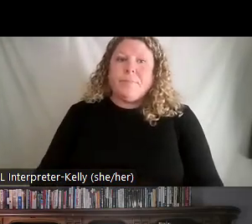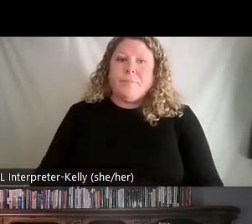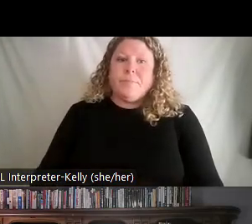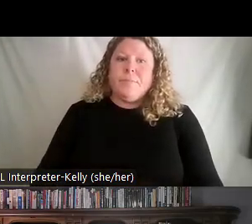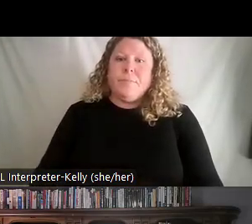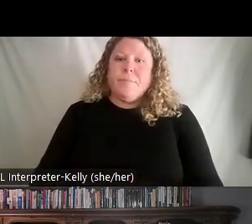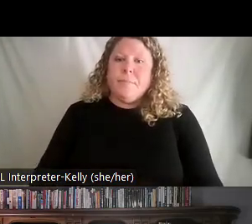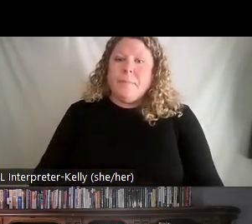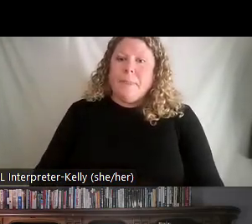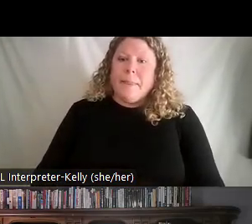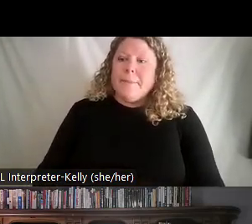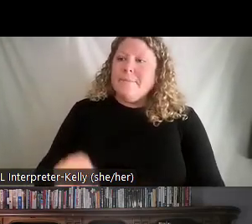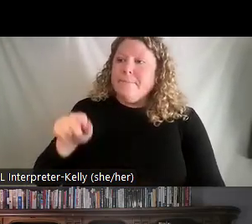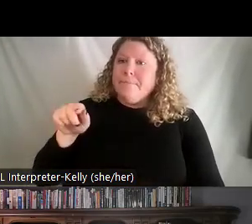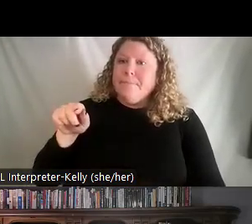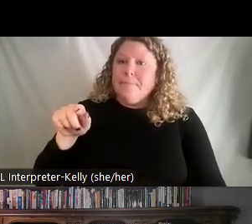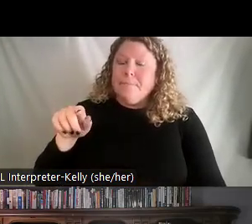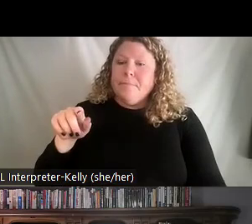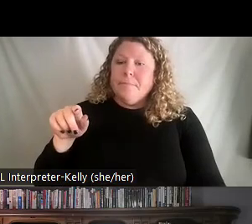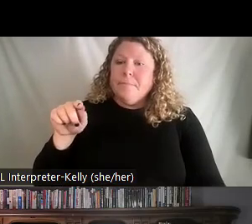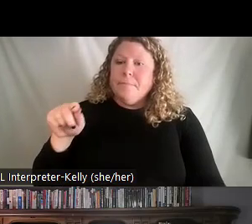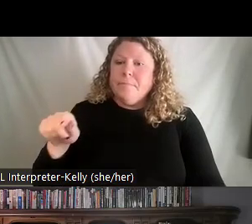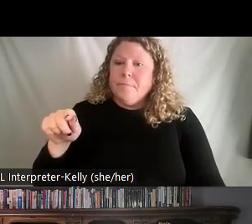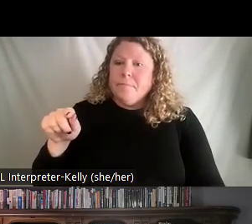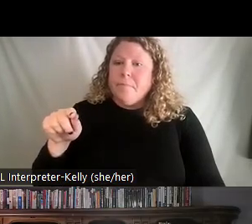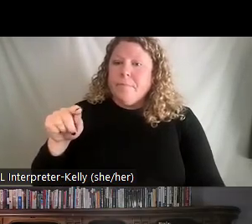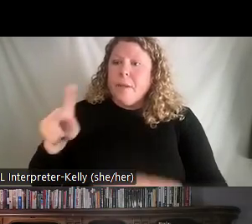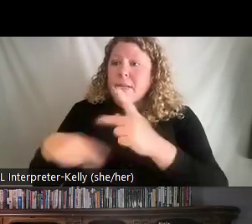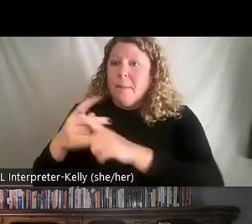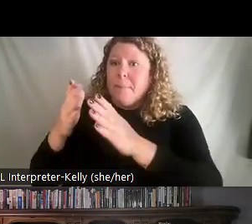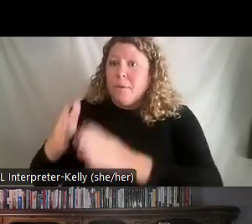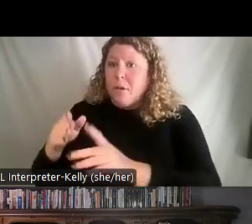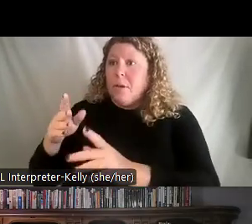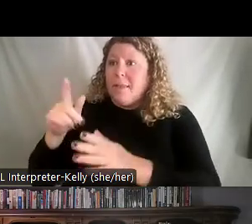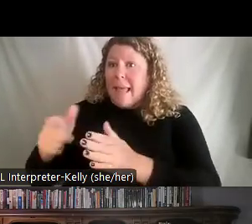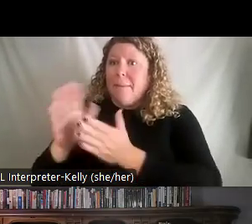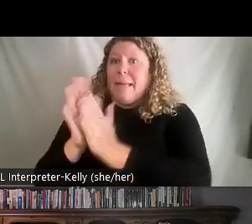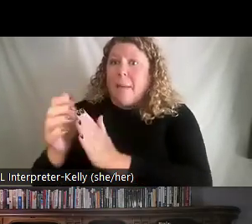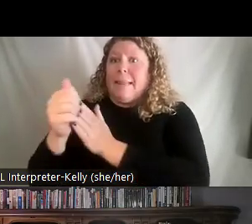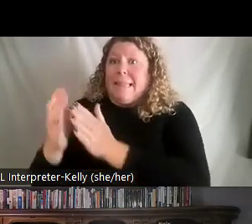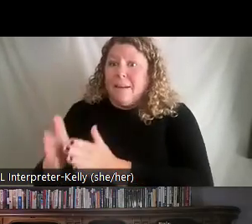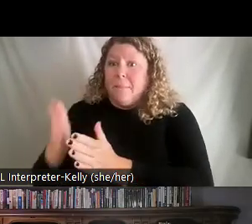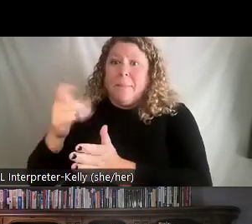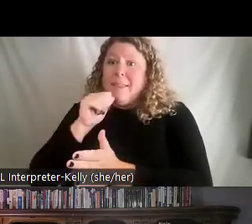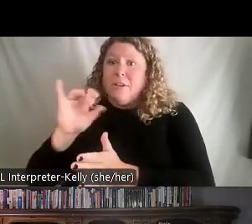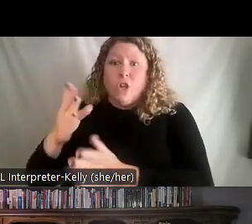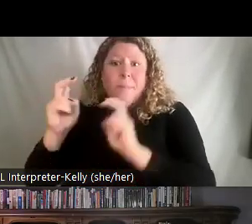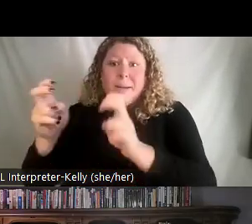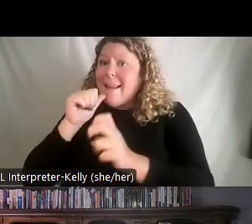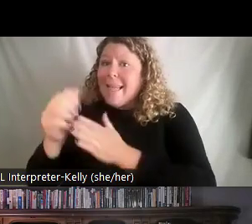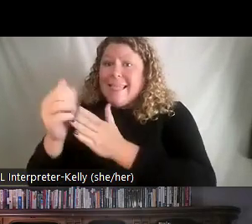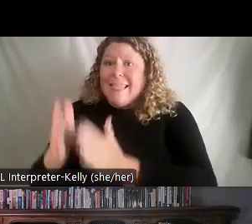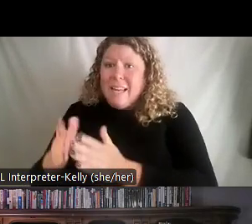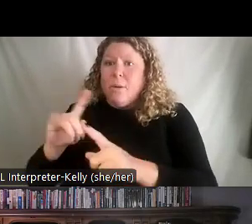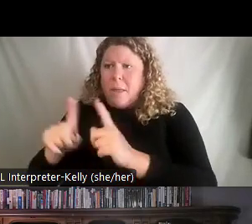too, at this development level four that other people look to as a leader. They may not have the title of leader, but because they know their stuff,